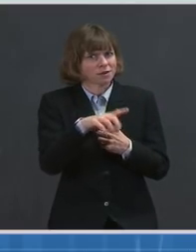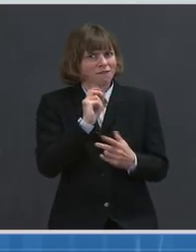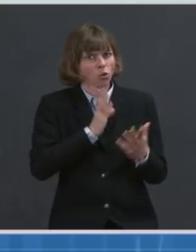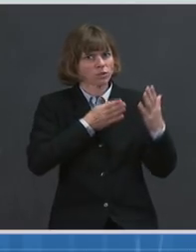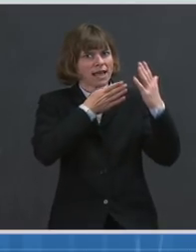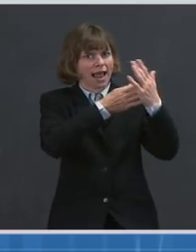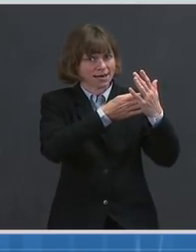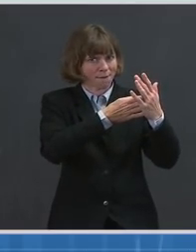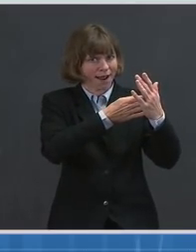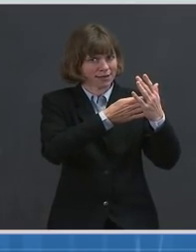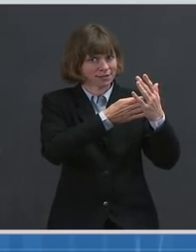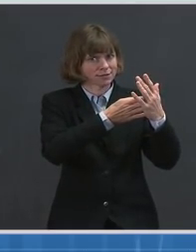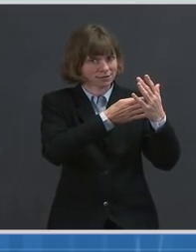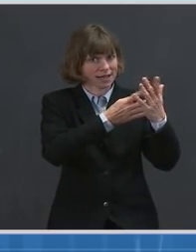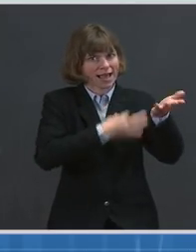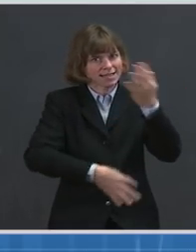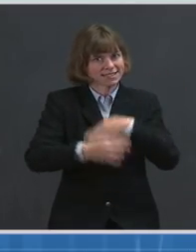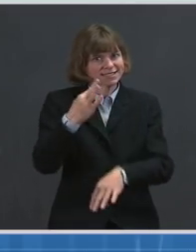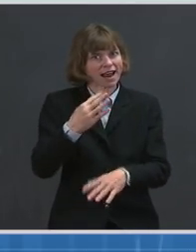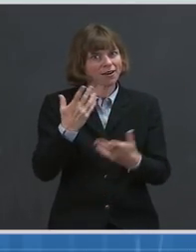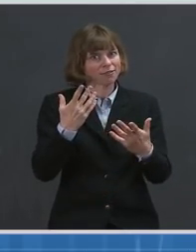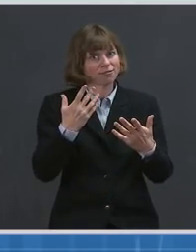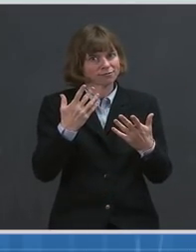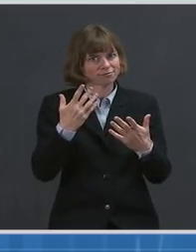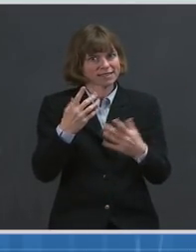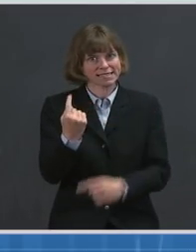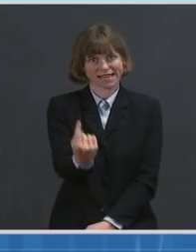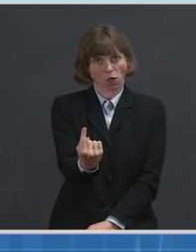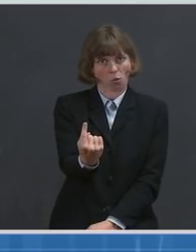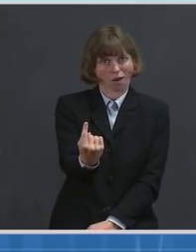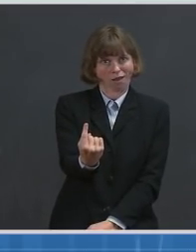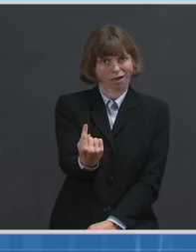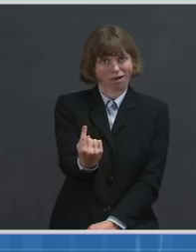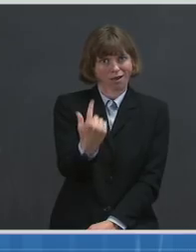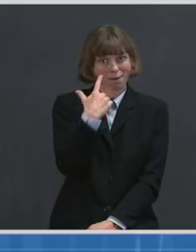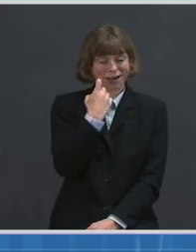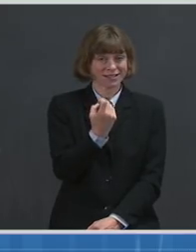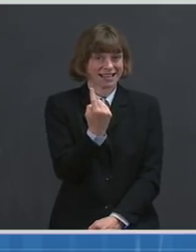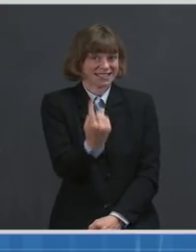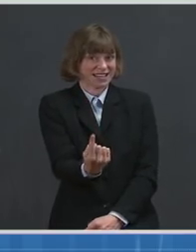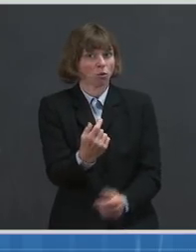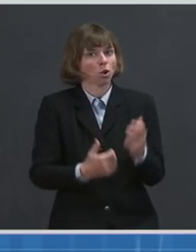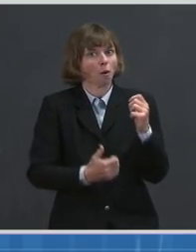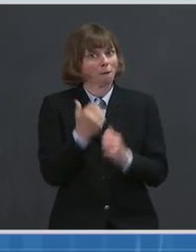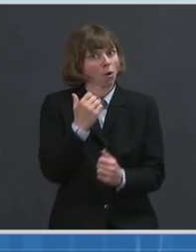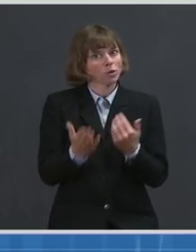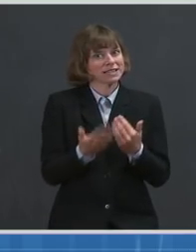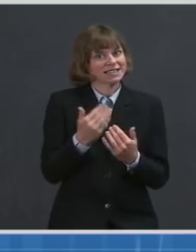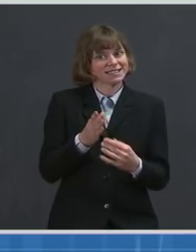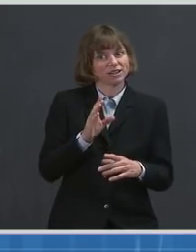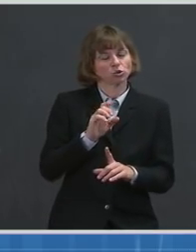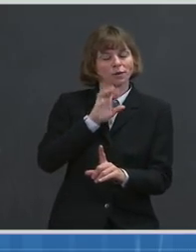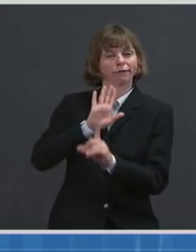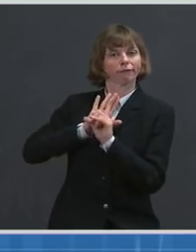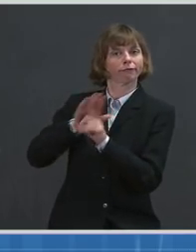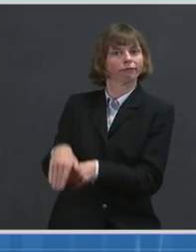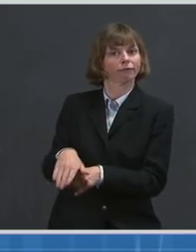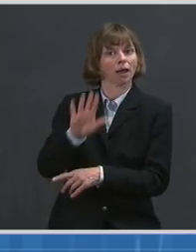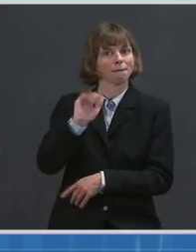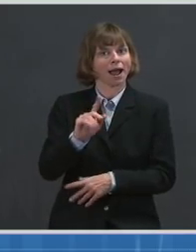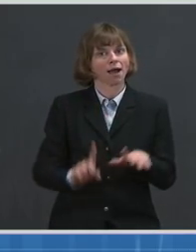single ones, because the single ones are most vulnerable to the variants that can knock them out easily.